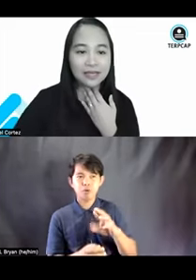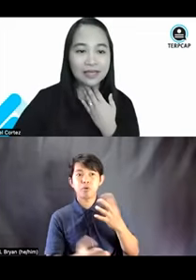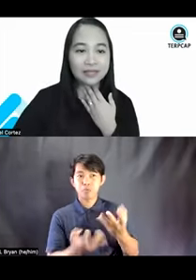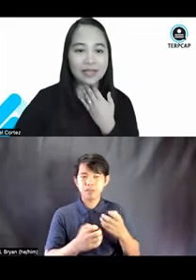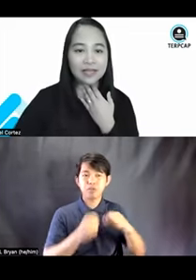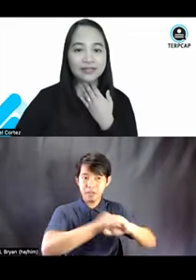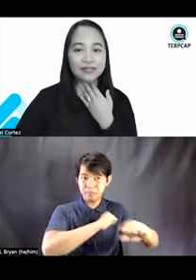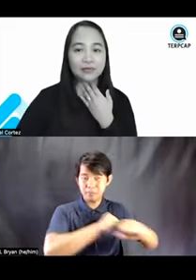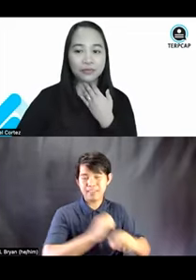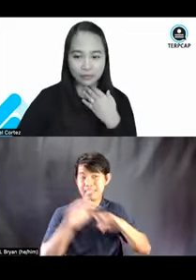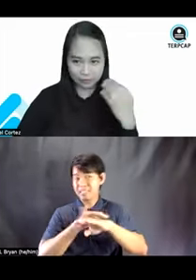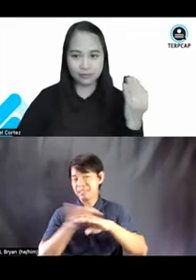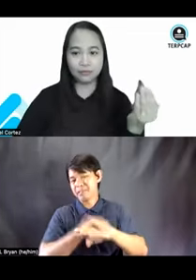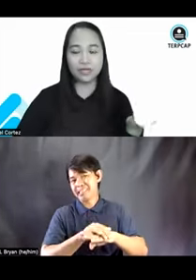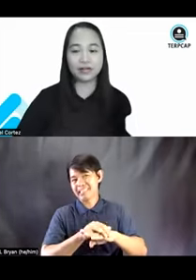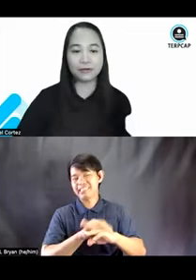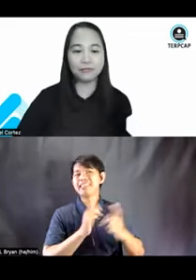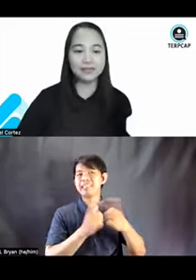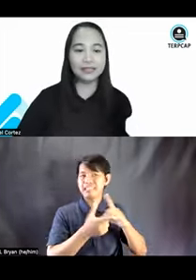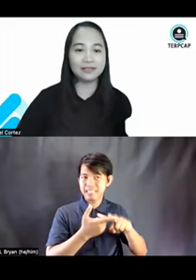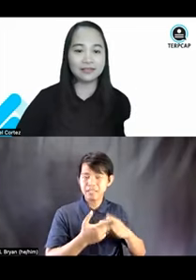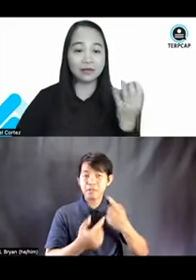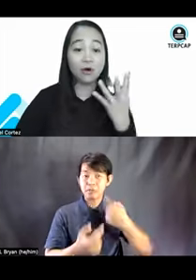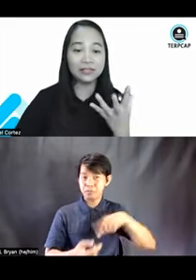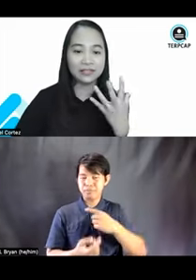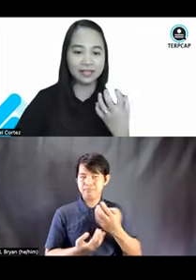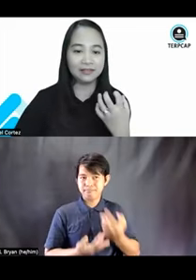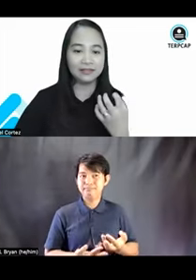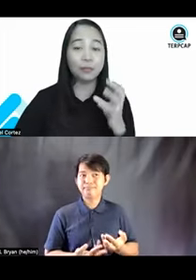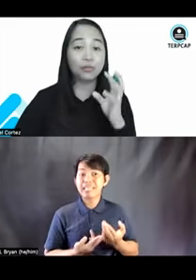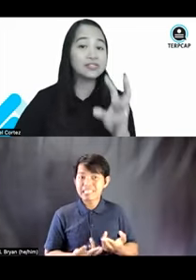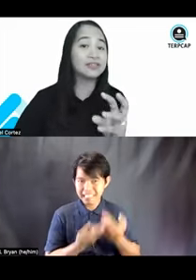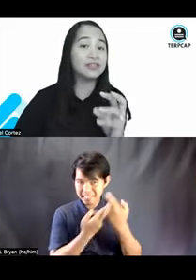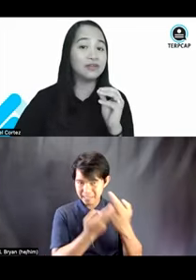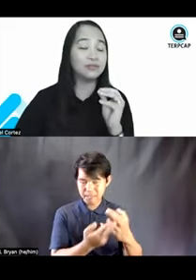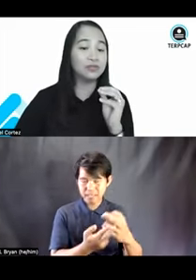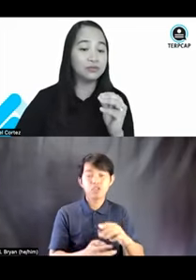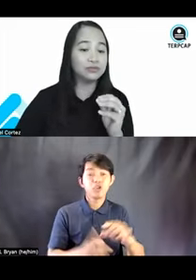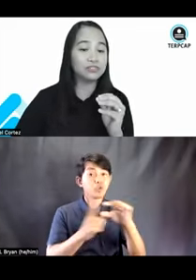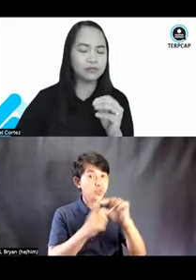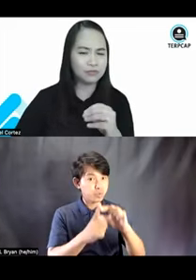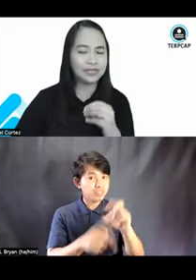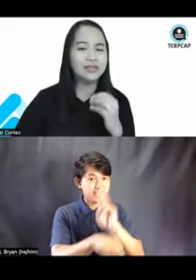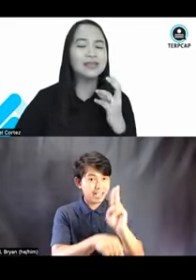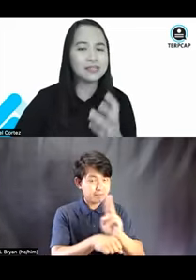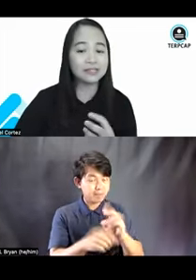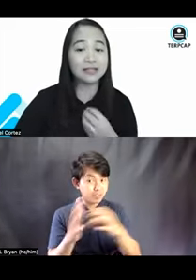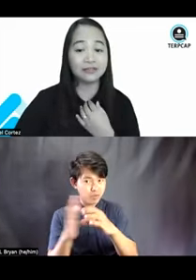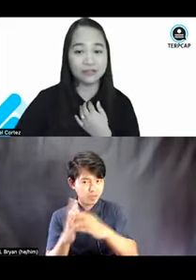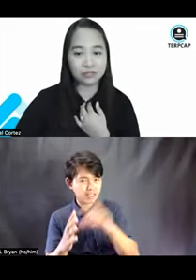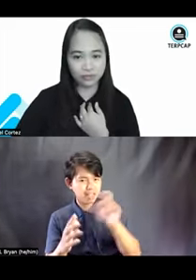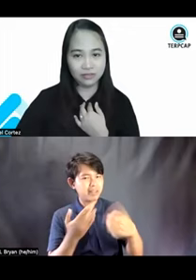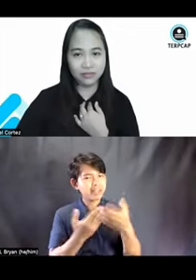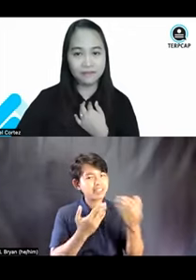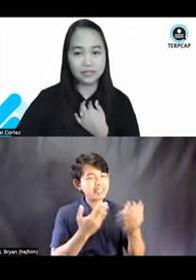then we are recommending that the content, the words that even we use should be easily